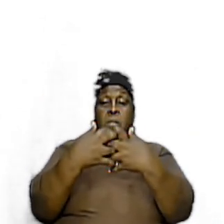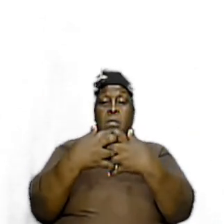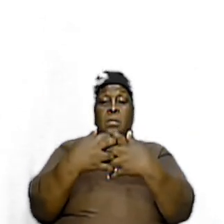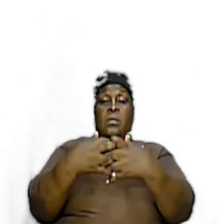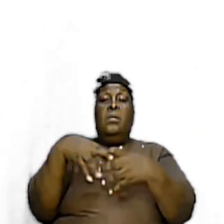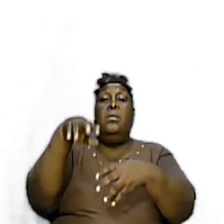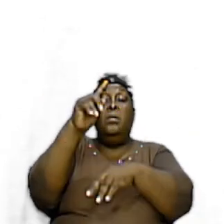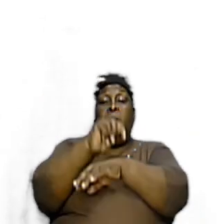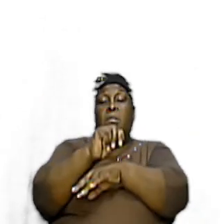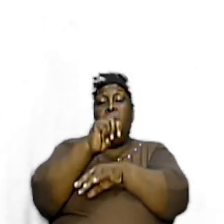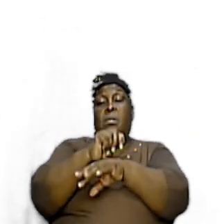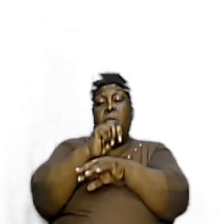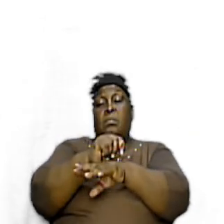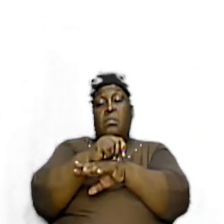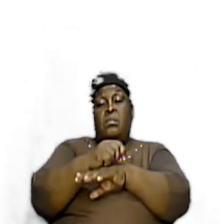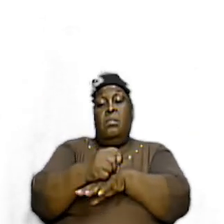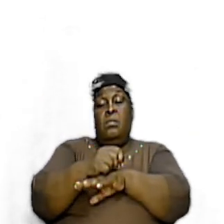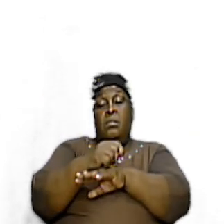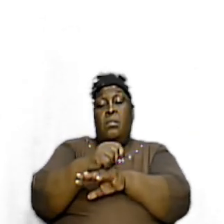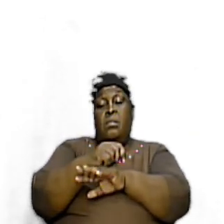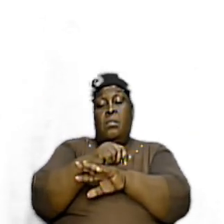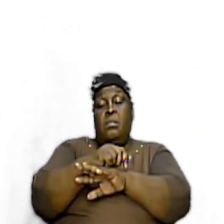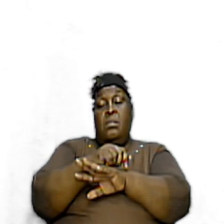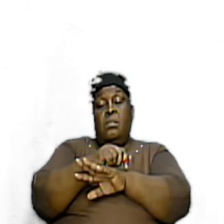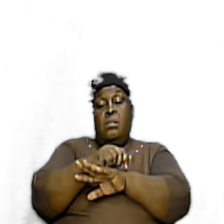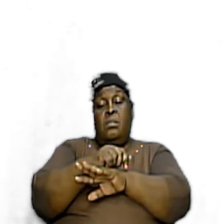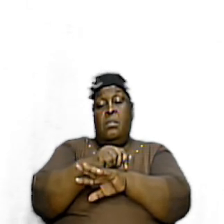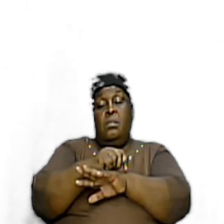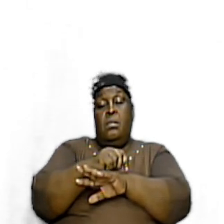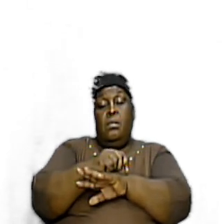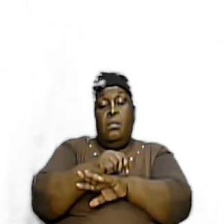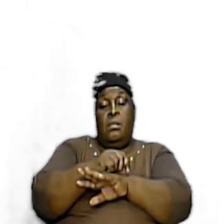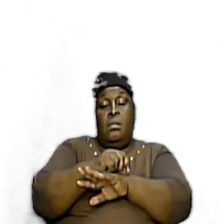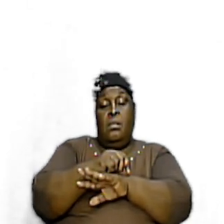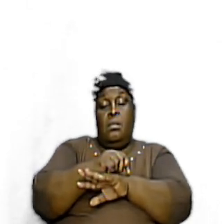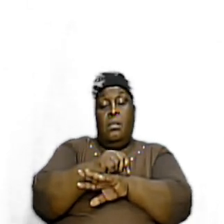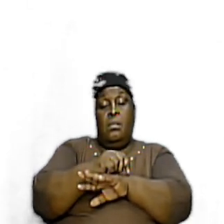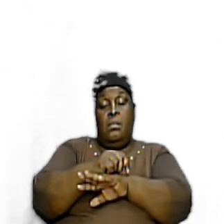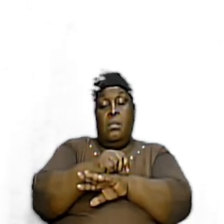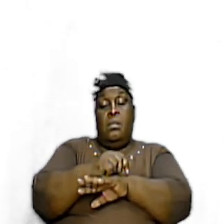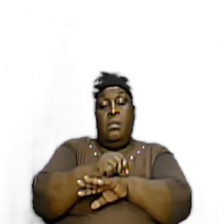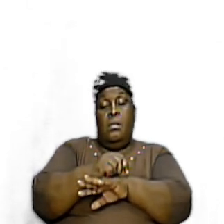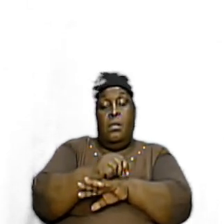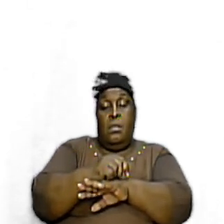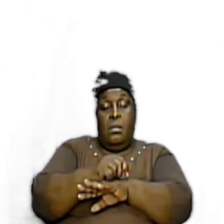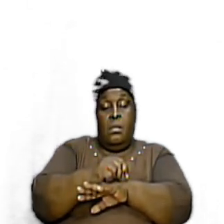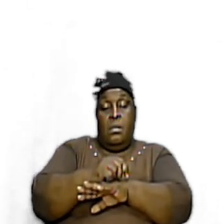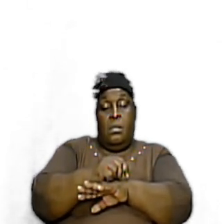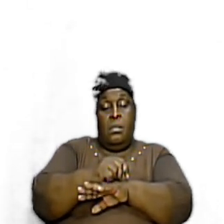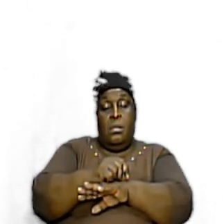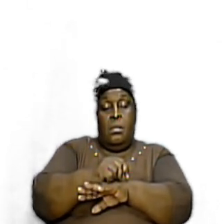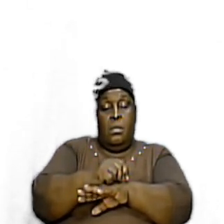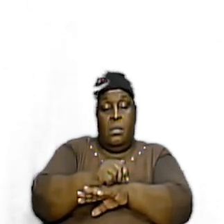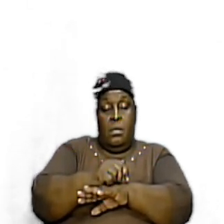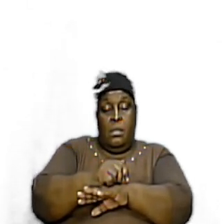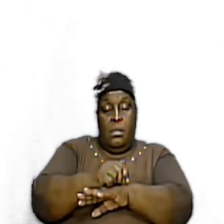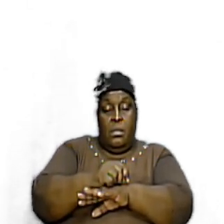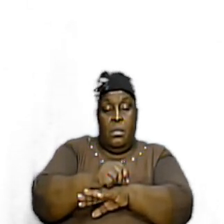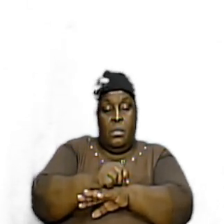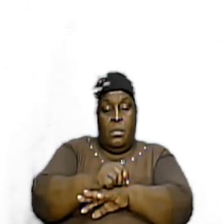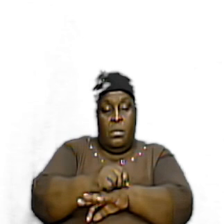Everyone in there Was connected To the tabernacle Very important And the head Of every house